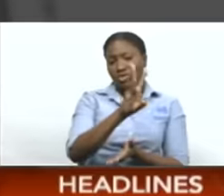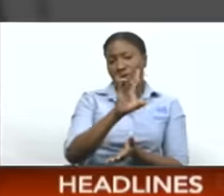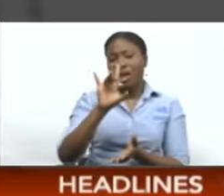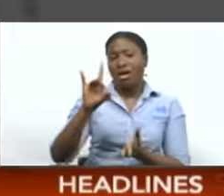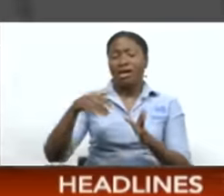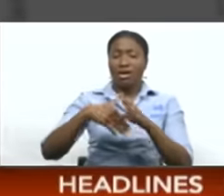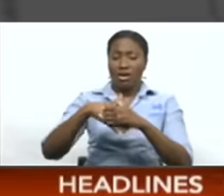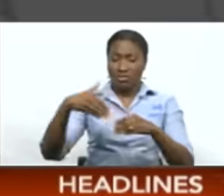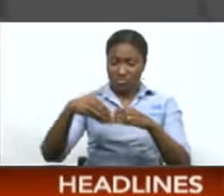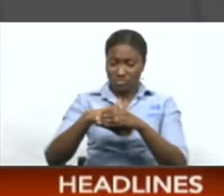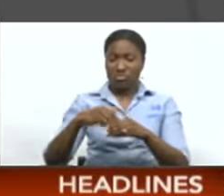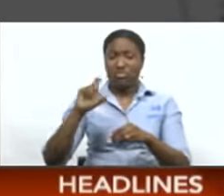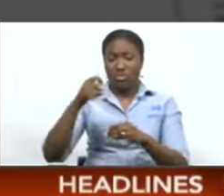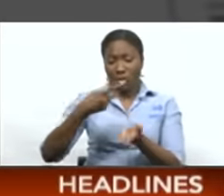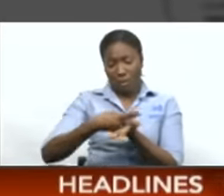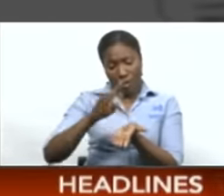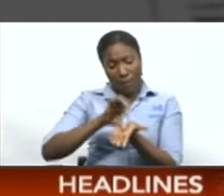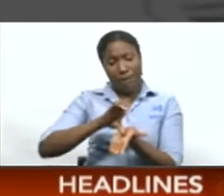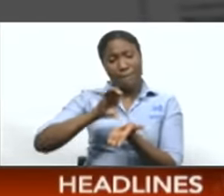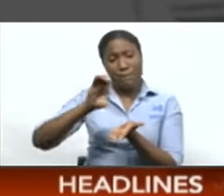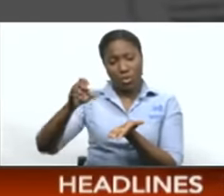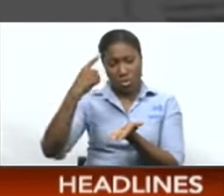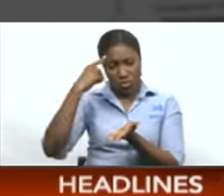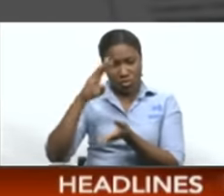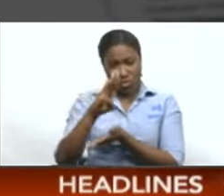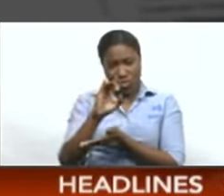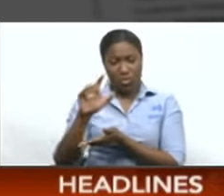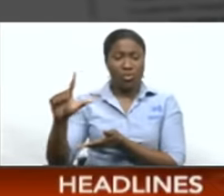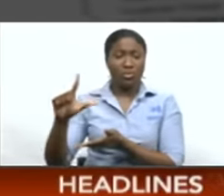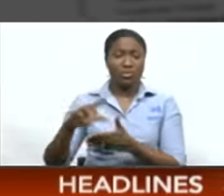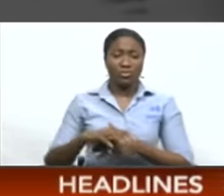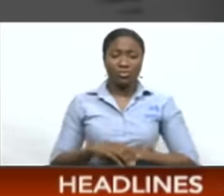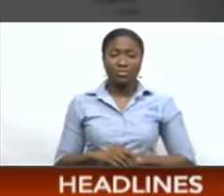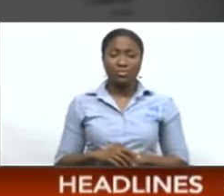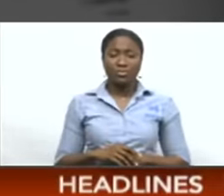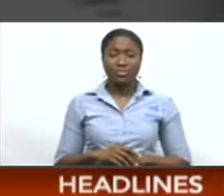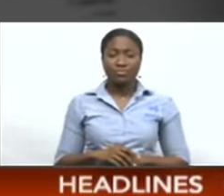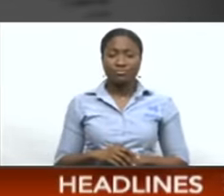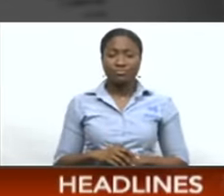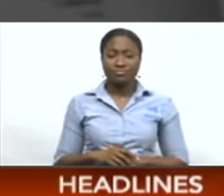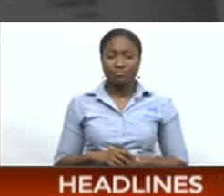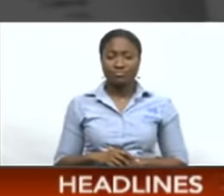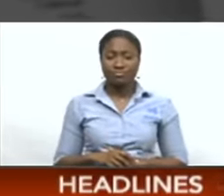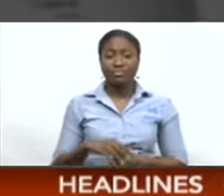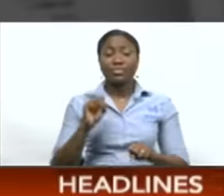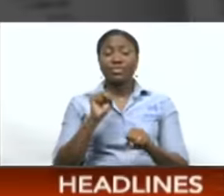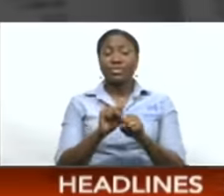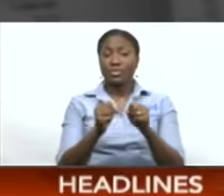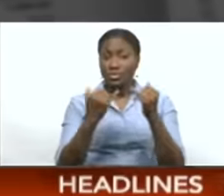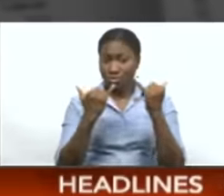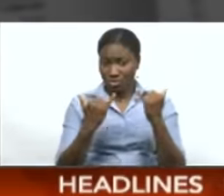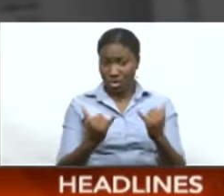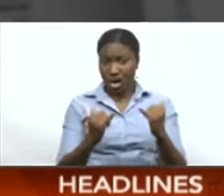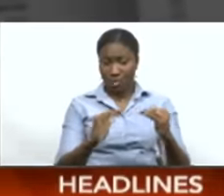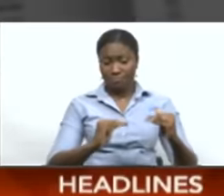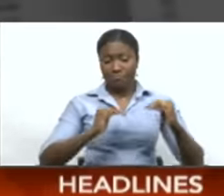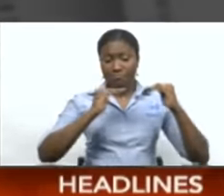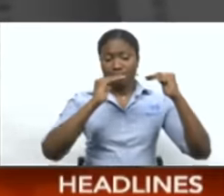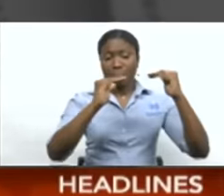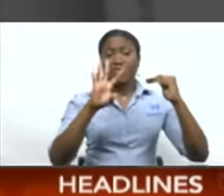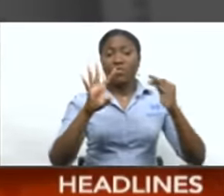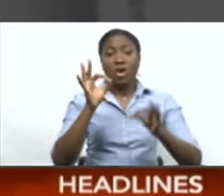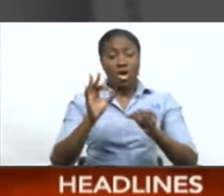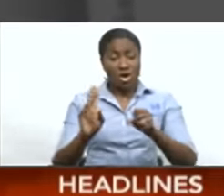$0.54. That gives me $378. And that takes me into the fourth tier of over